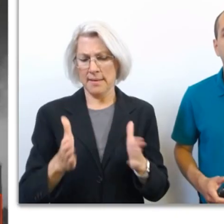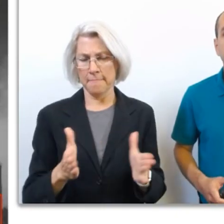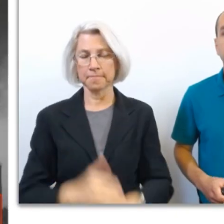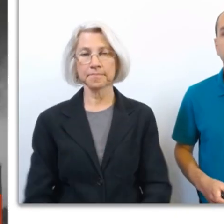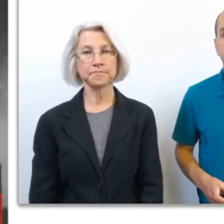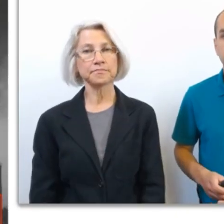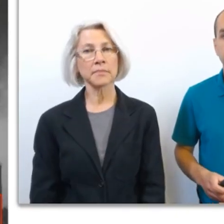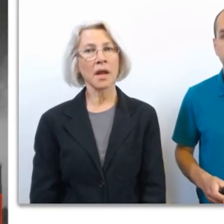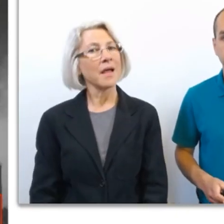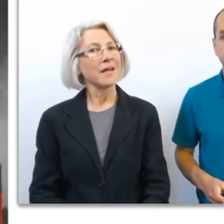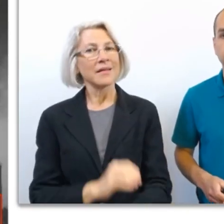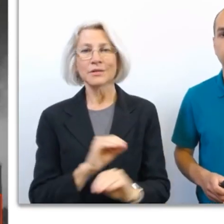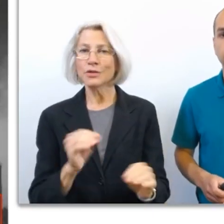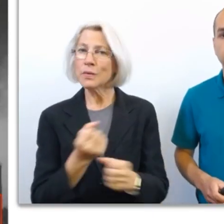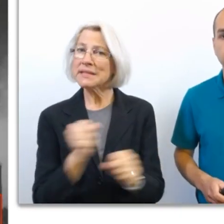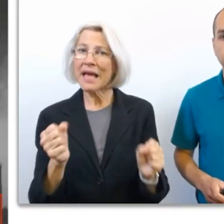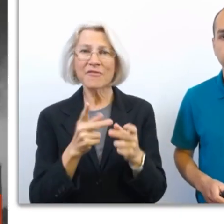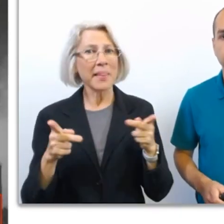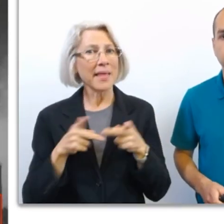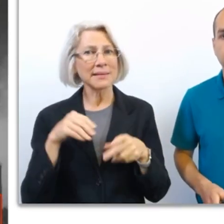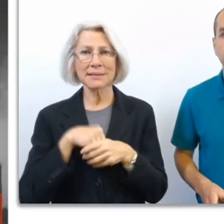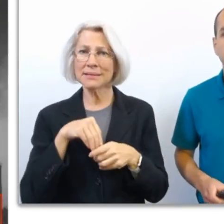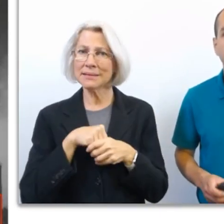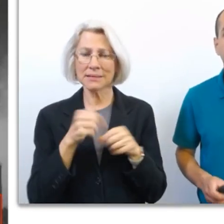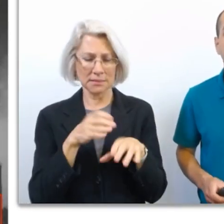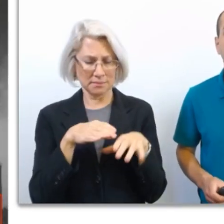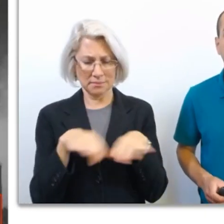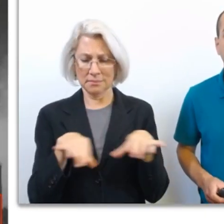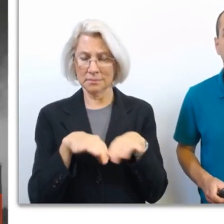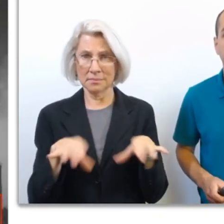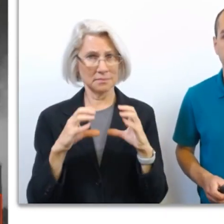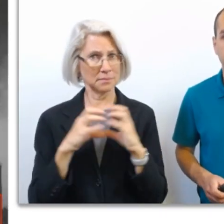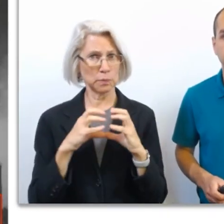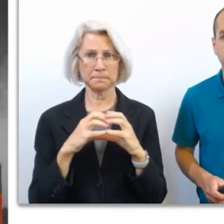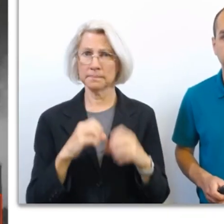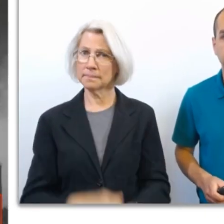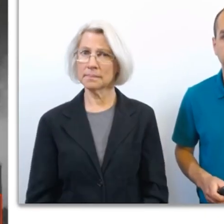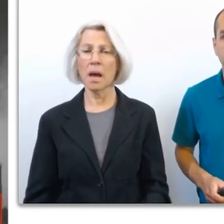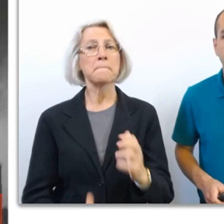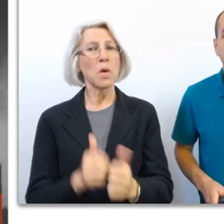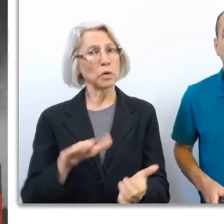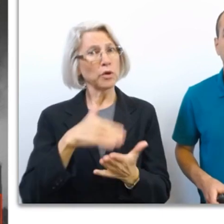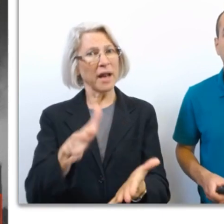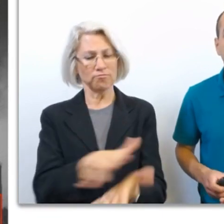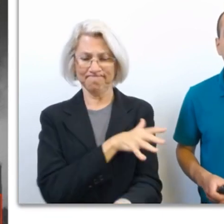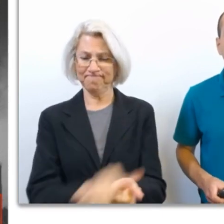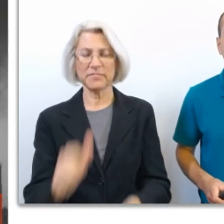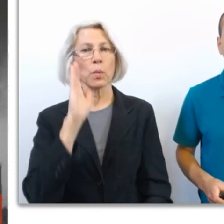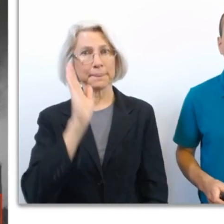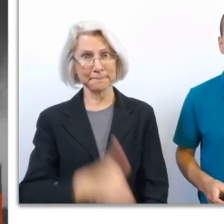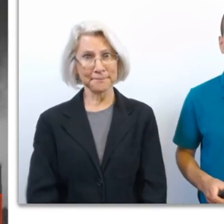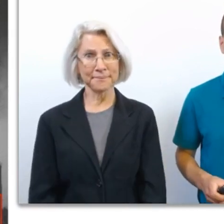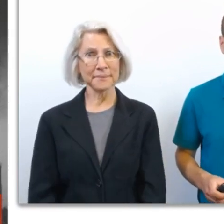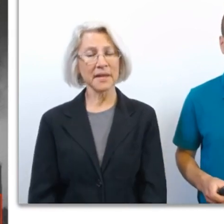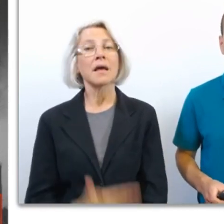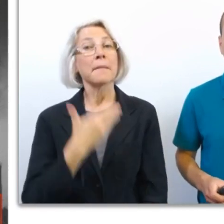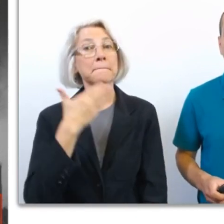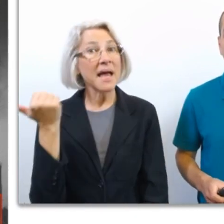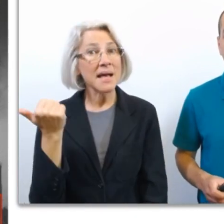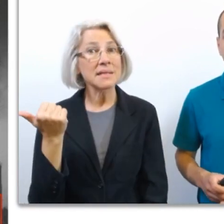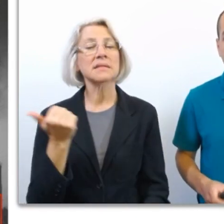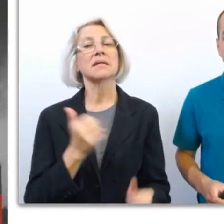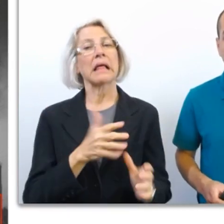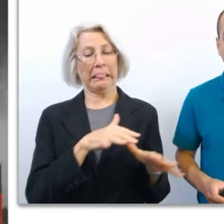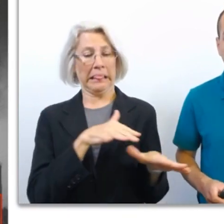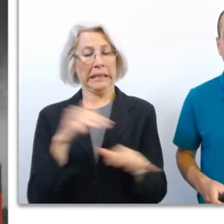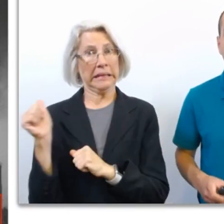is no safe place to shelter in a mobile home. Most tornadoes can destroy them. Your best option is to leave for a more